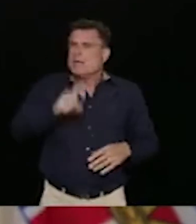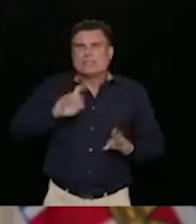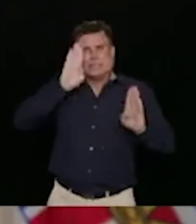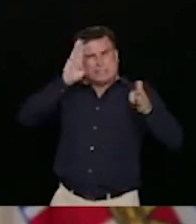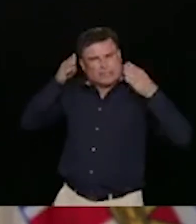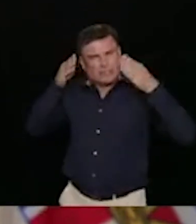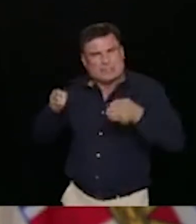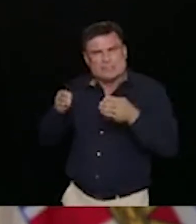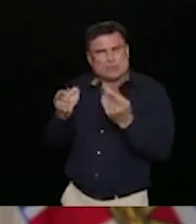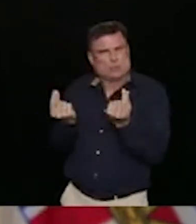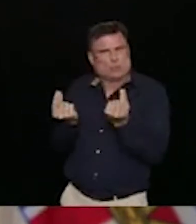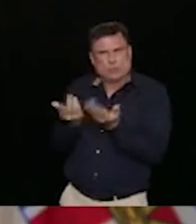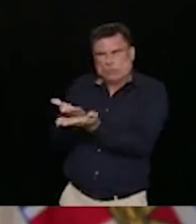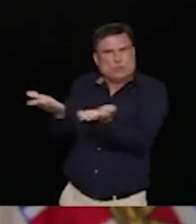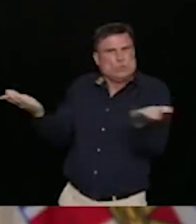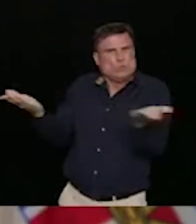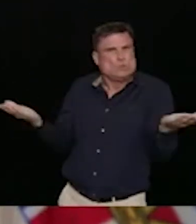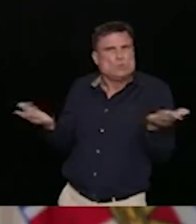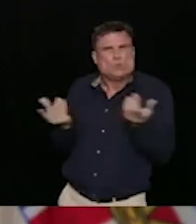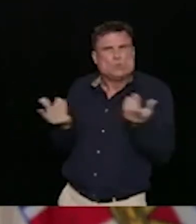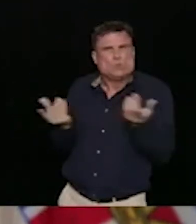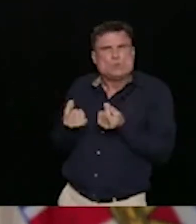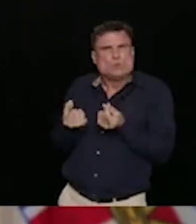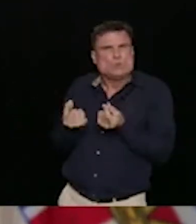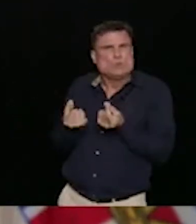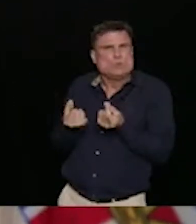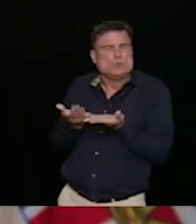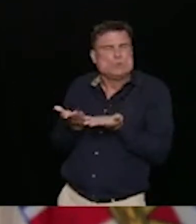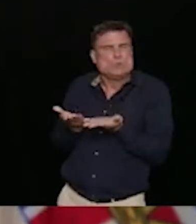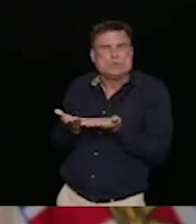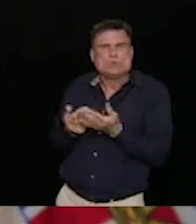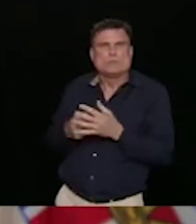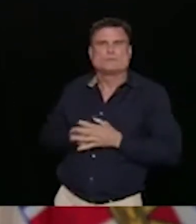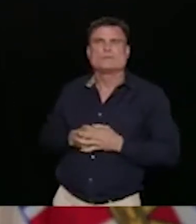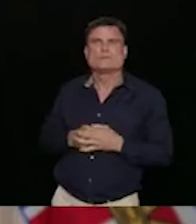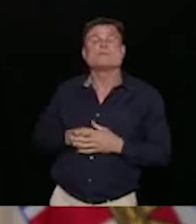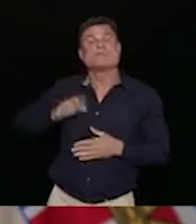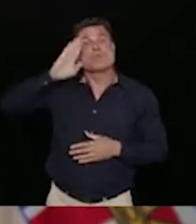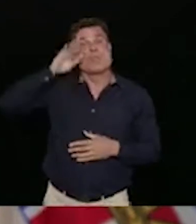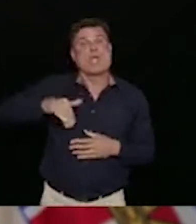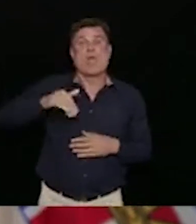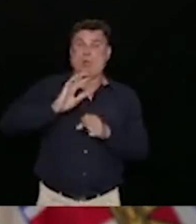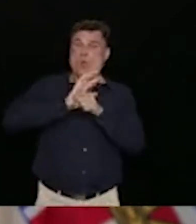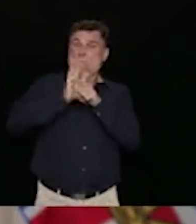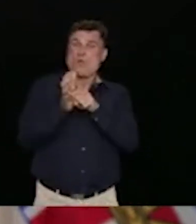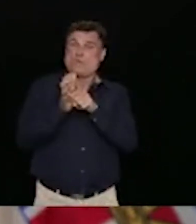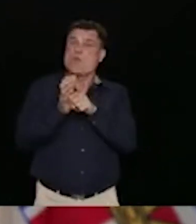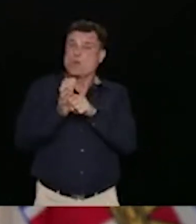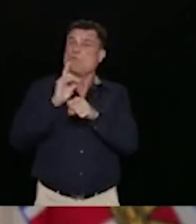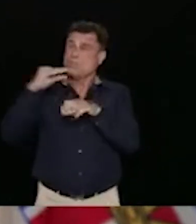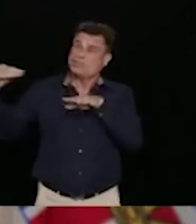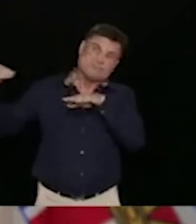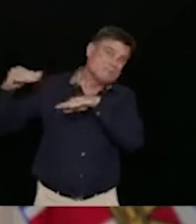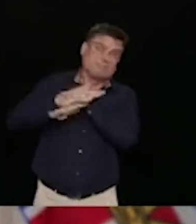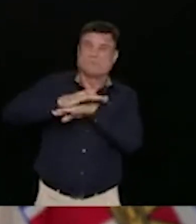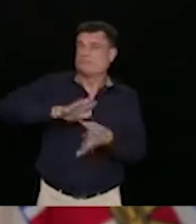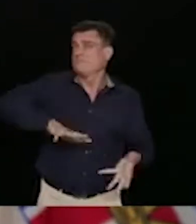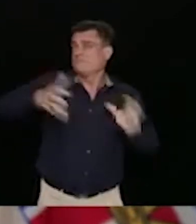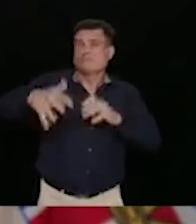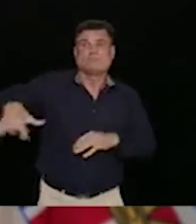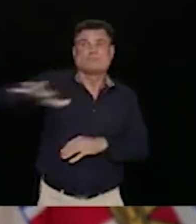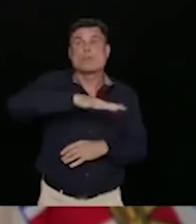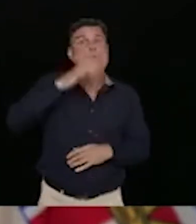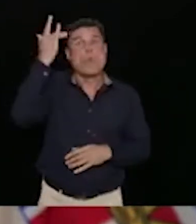We know that overdose prevention sites have been less accessible. That those supports that people have had in the community have been less